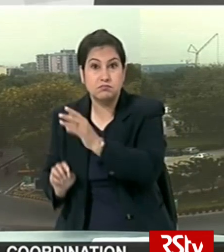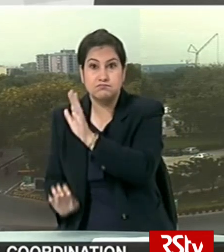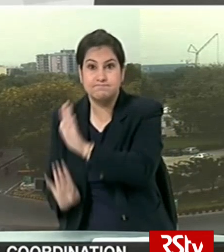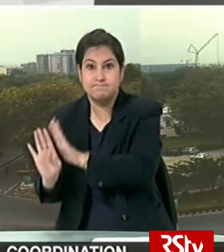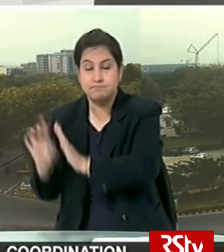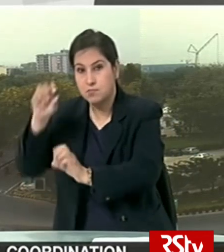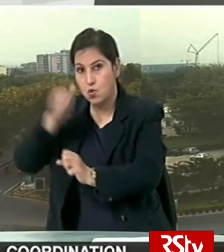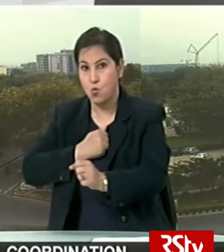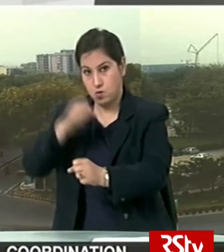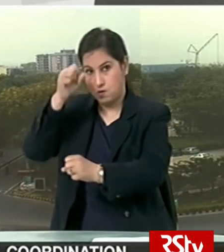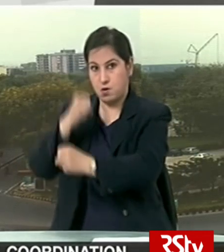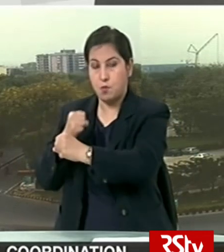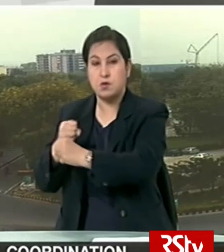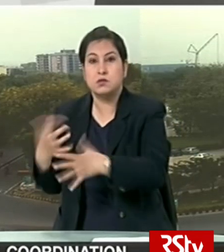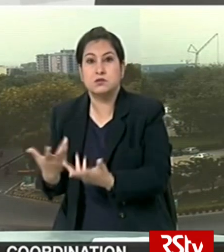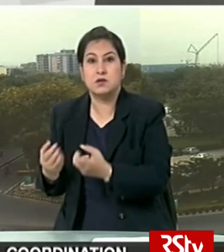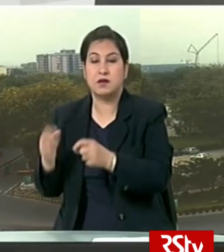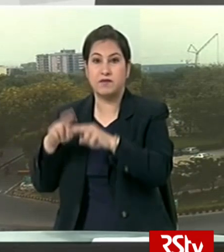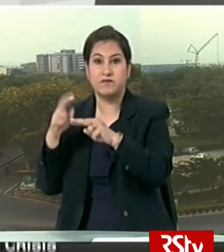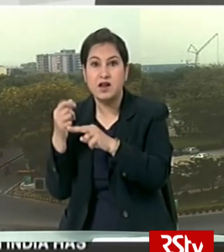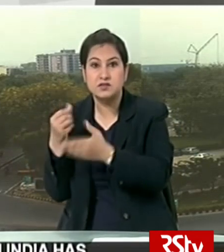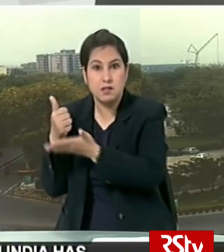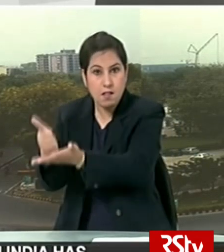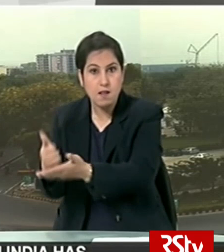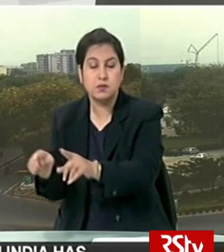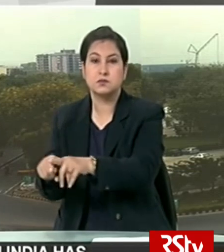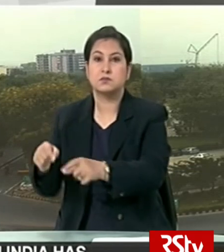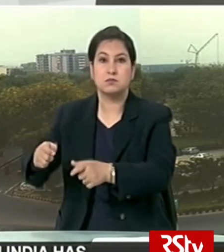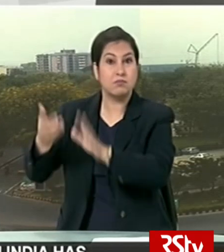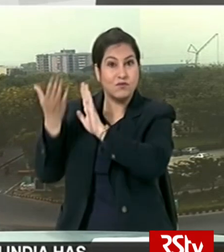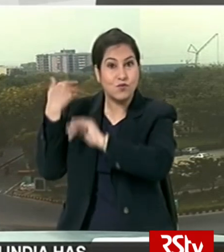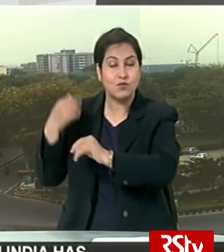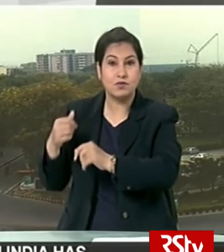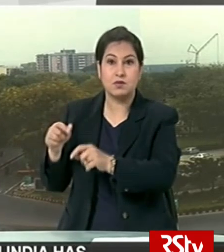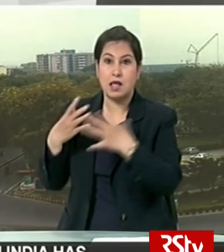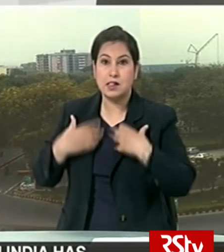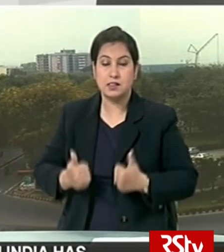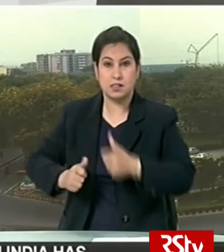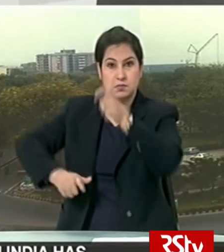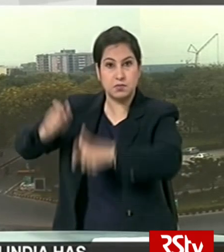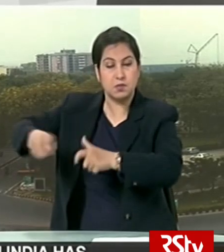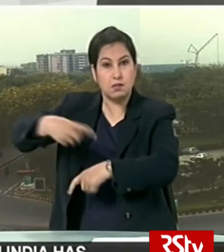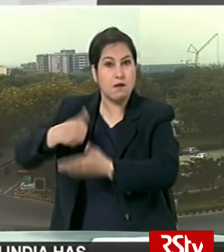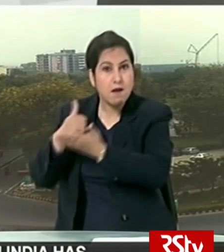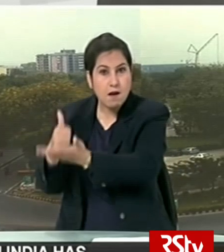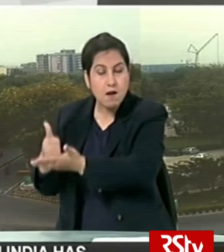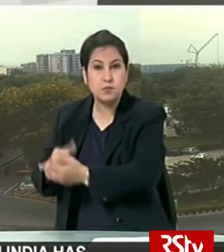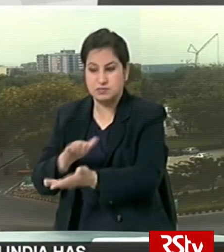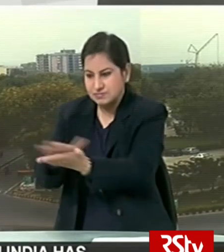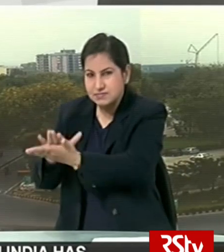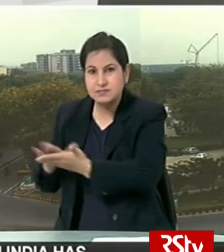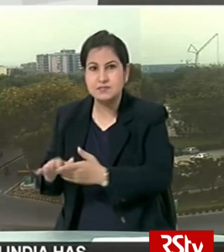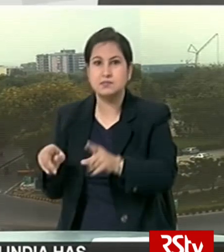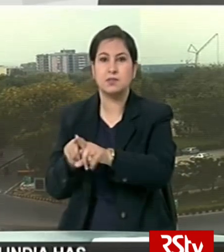initiatives taken by the government such as expanding financial inclusion strengthening last mile delivery of health services popularizing